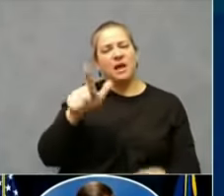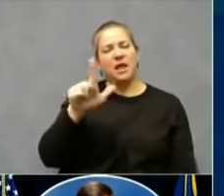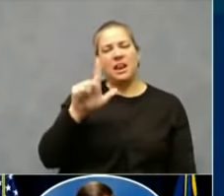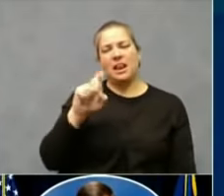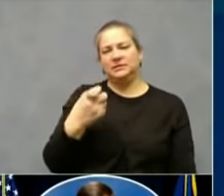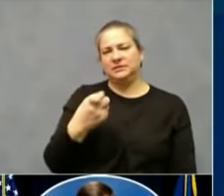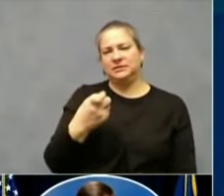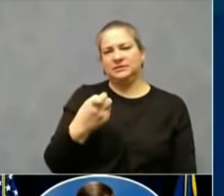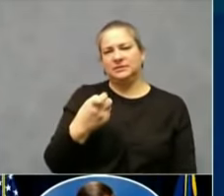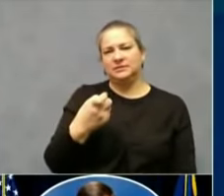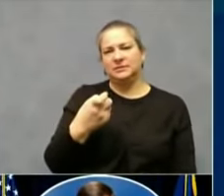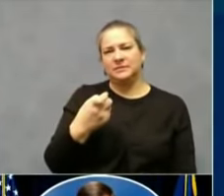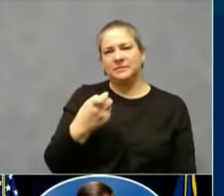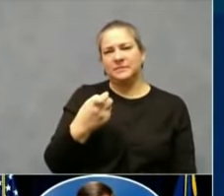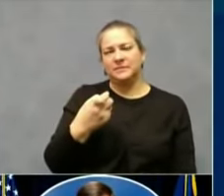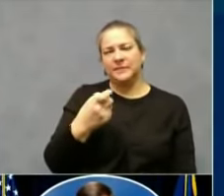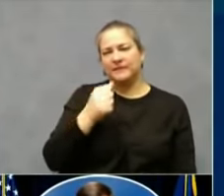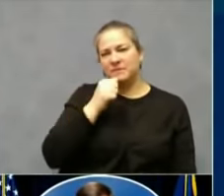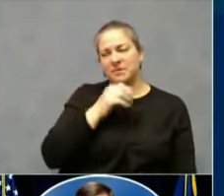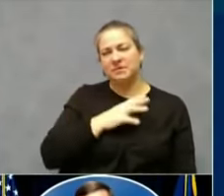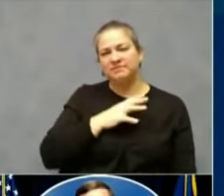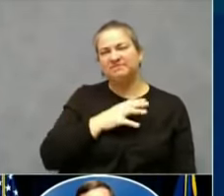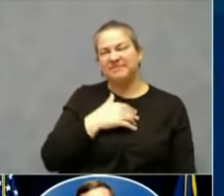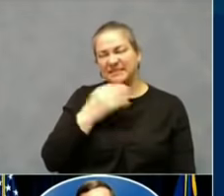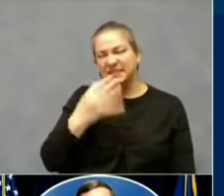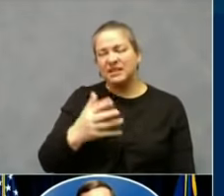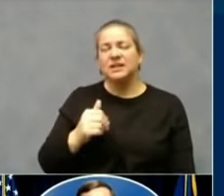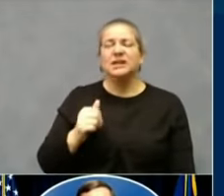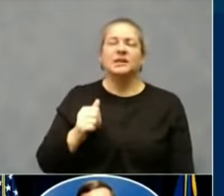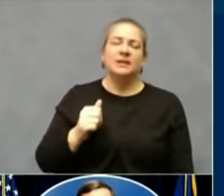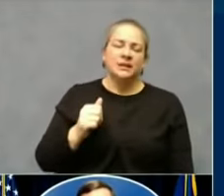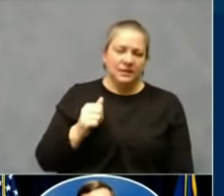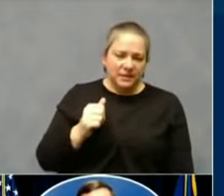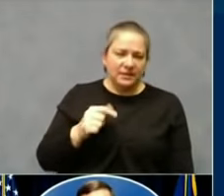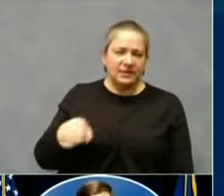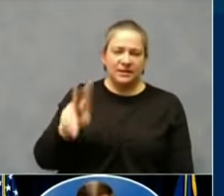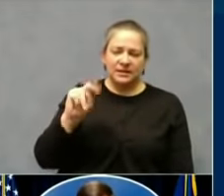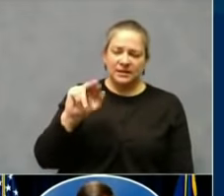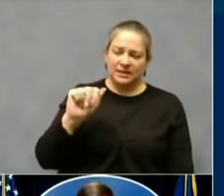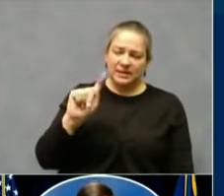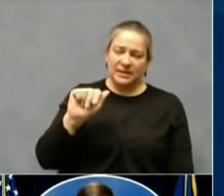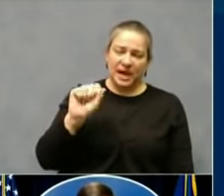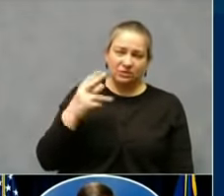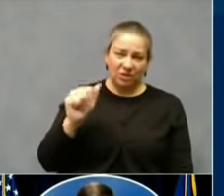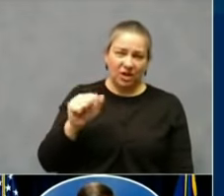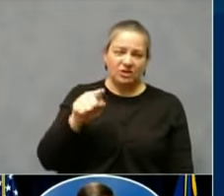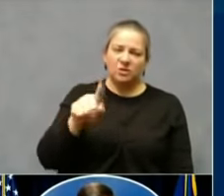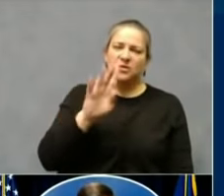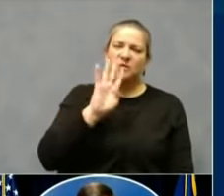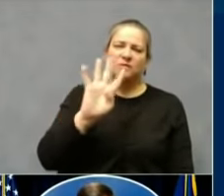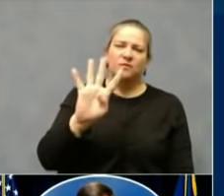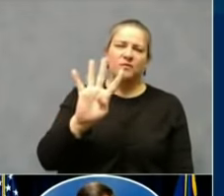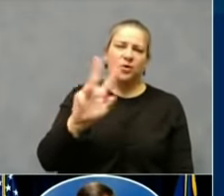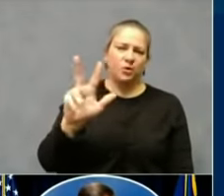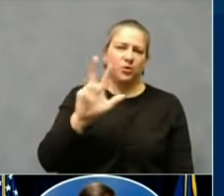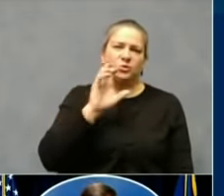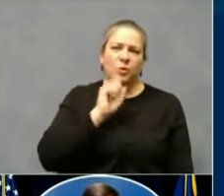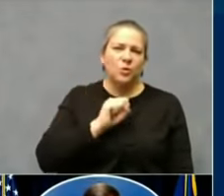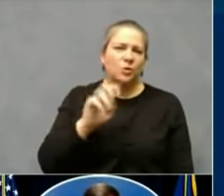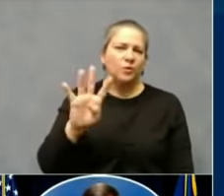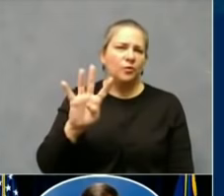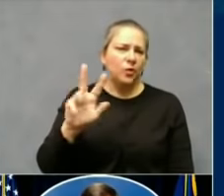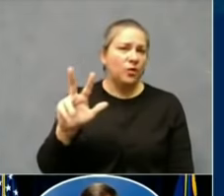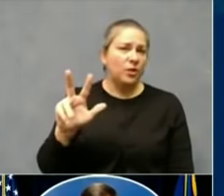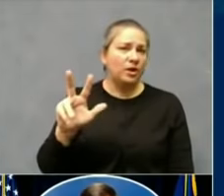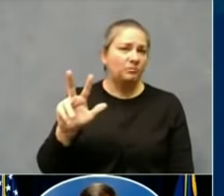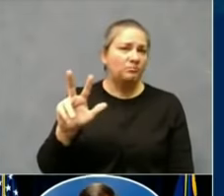Next part's hard. LaTosha was only 43 years old. She was a key member of the